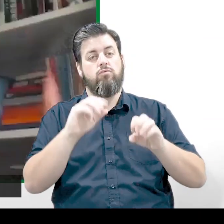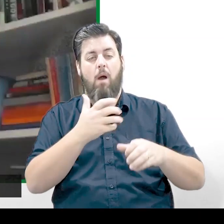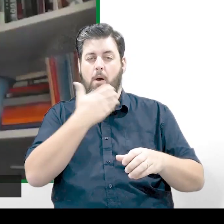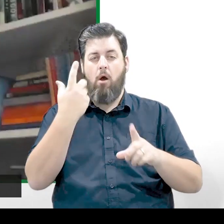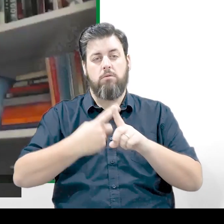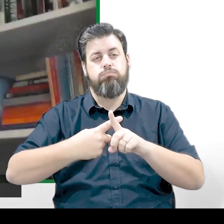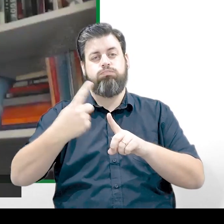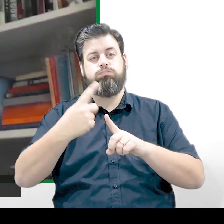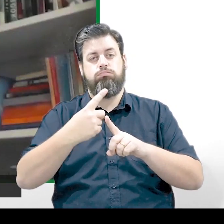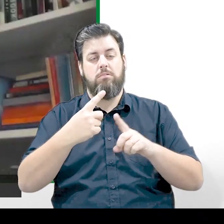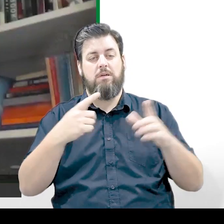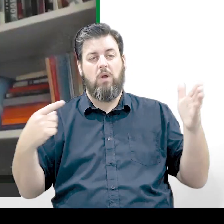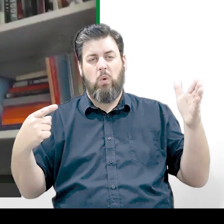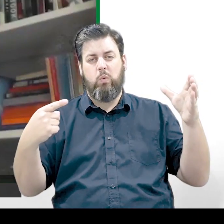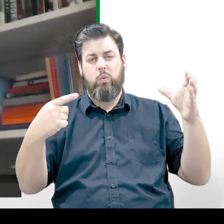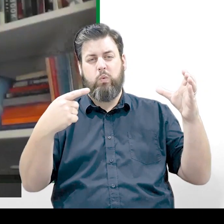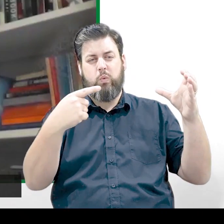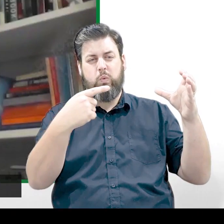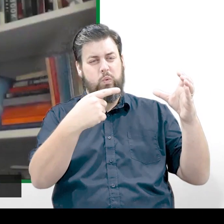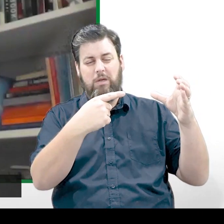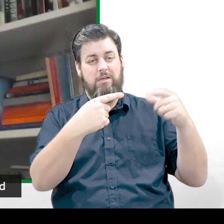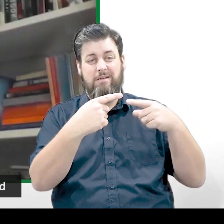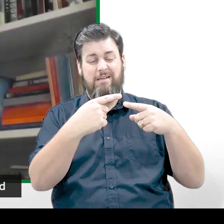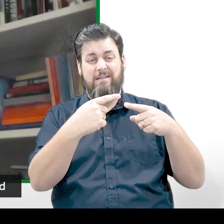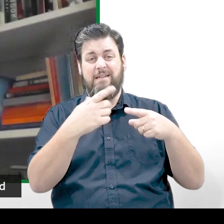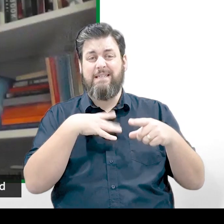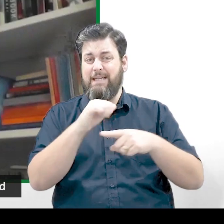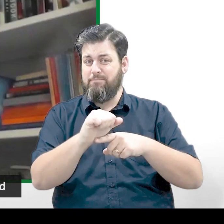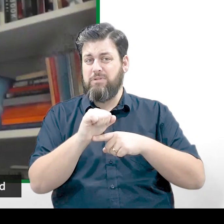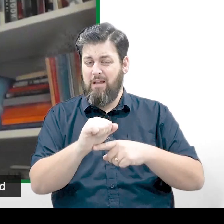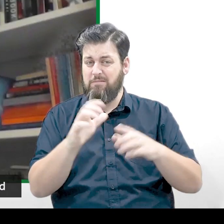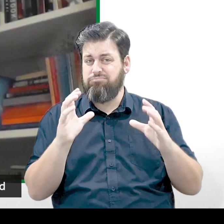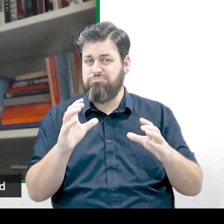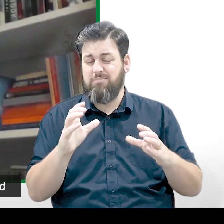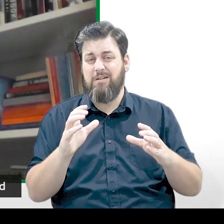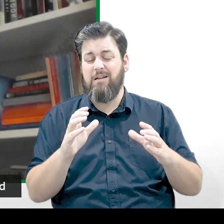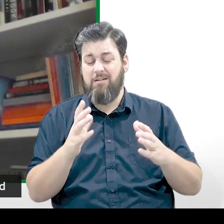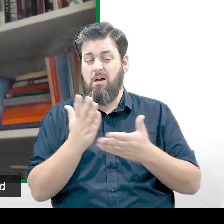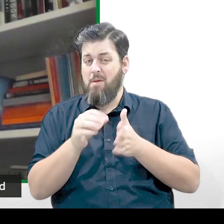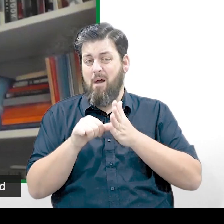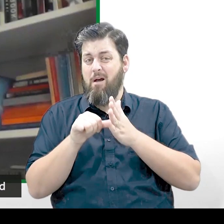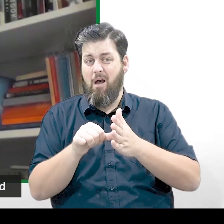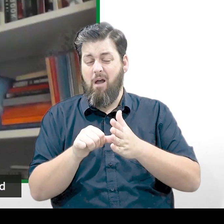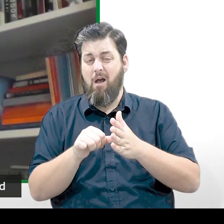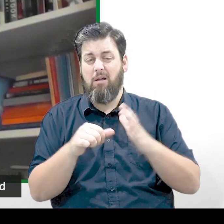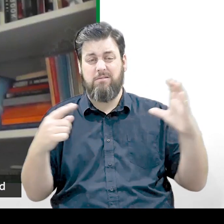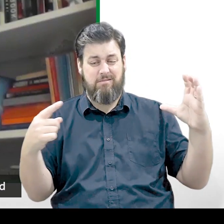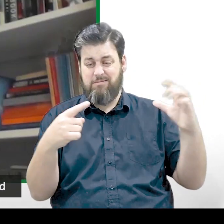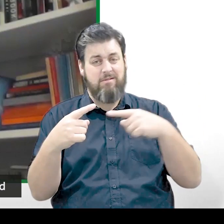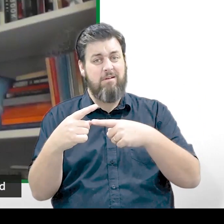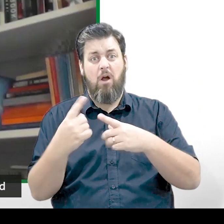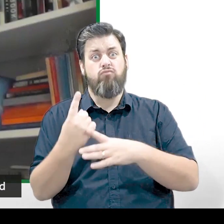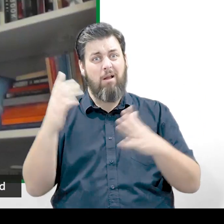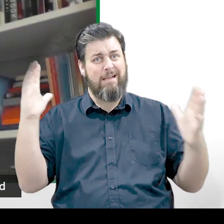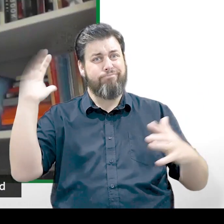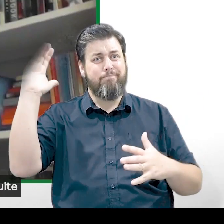behind this, basically a big sunshade, big parasol to keep it cool. So it's really hard, even if we're a spacecraft, to get, you